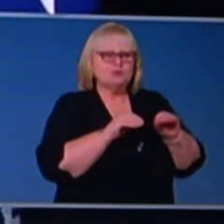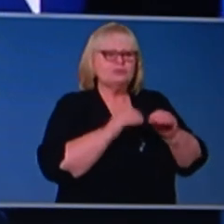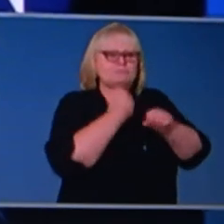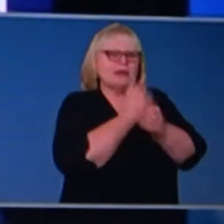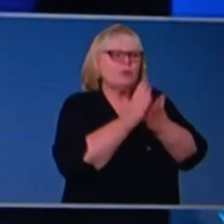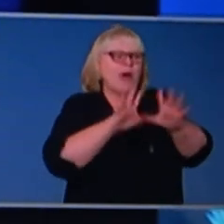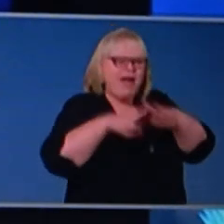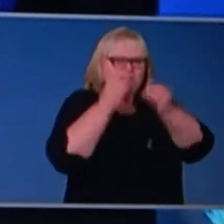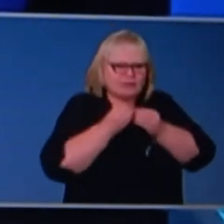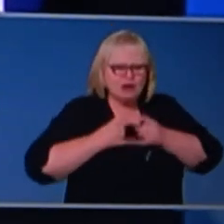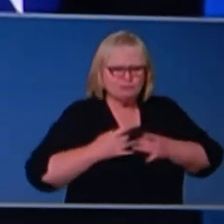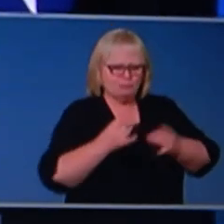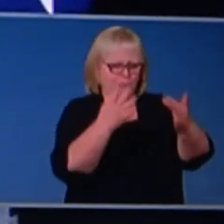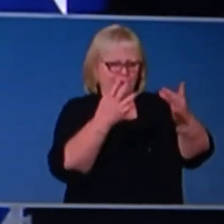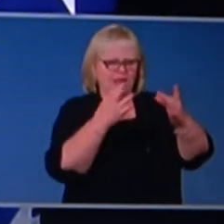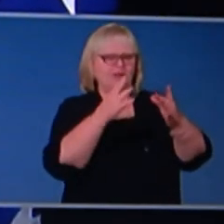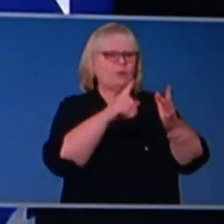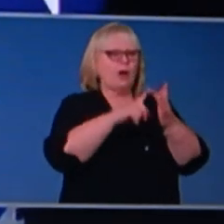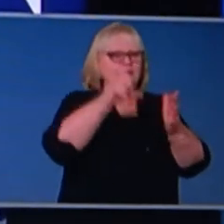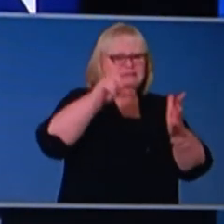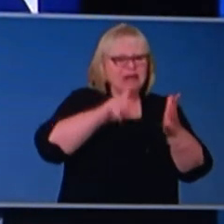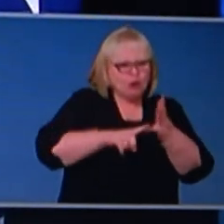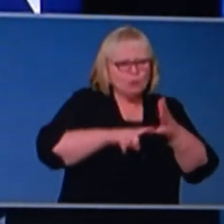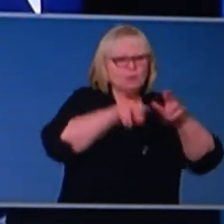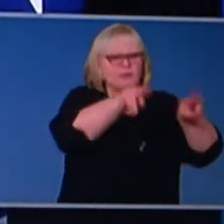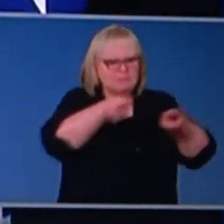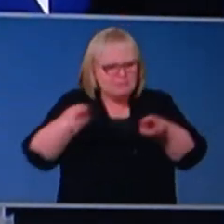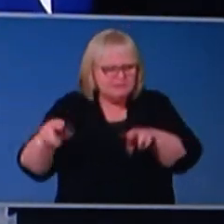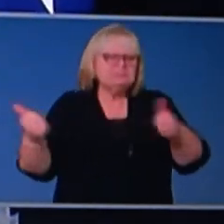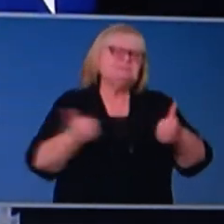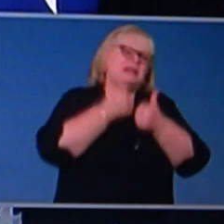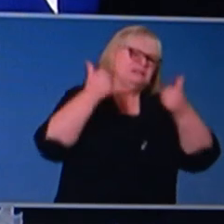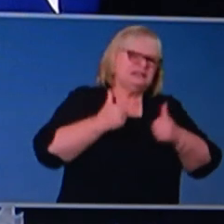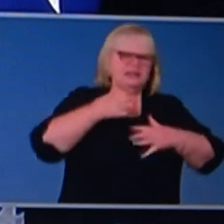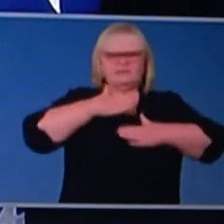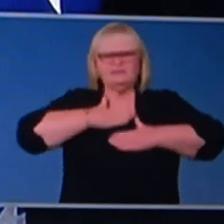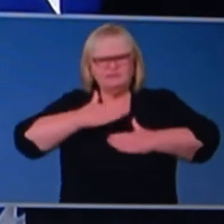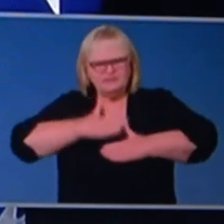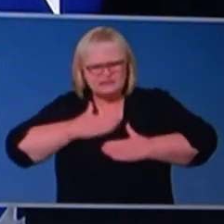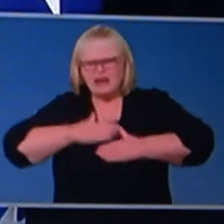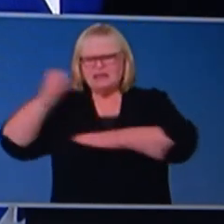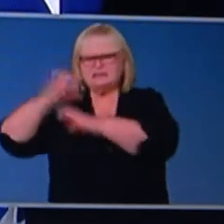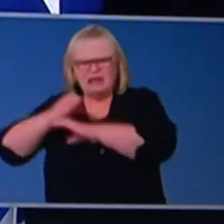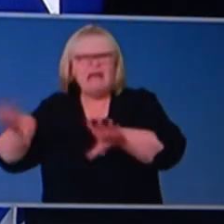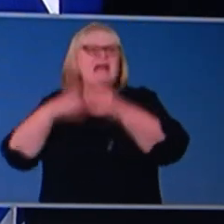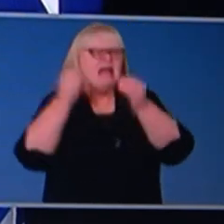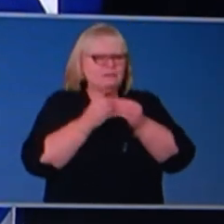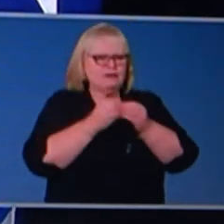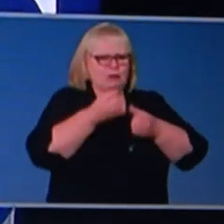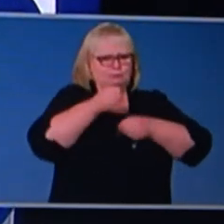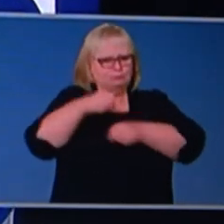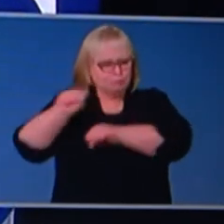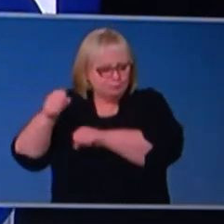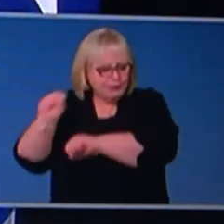in place for our ICU systems and health systems, and to get the protections in place, the build-up of the